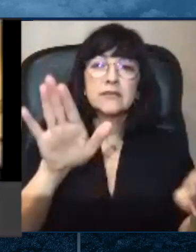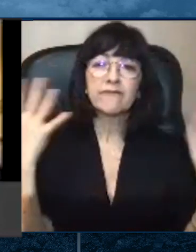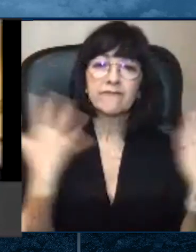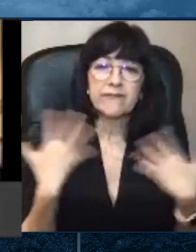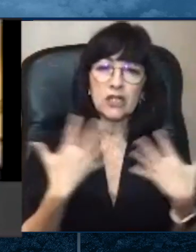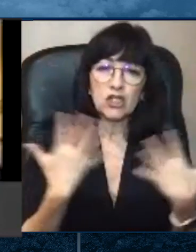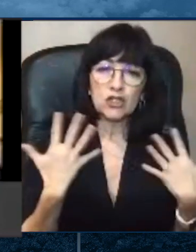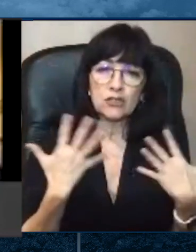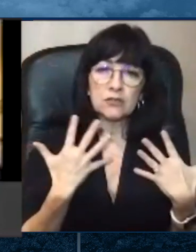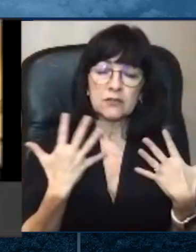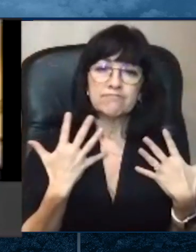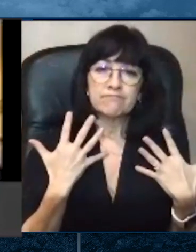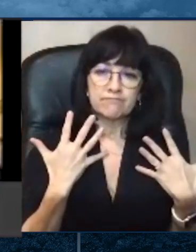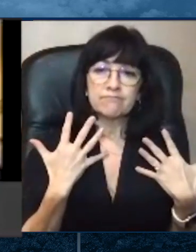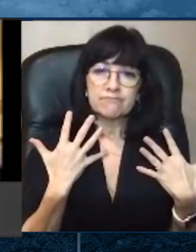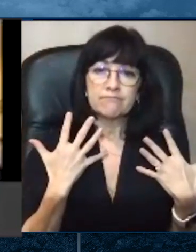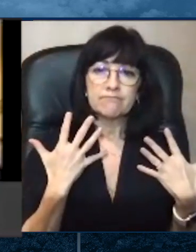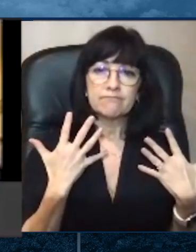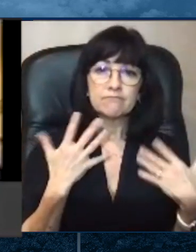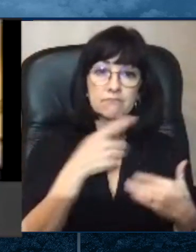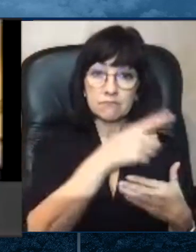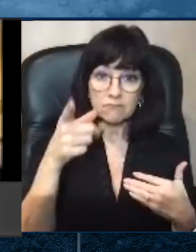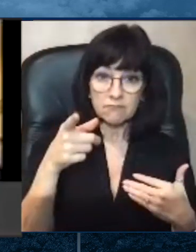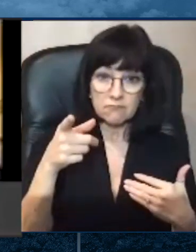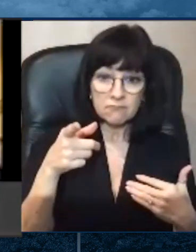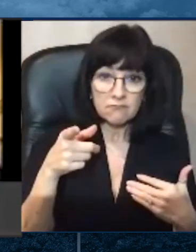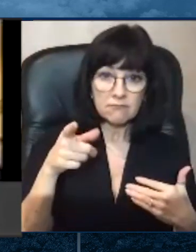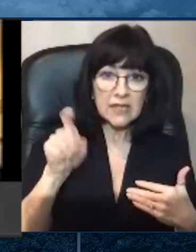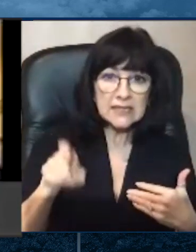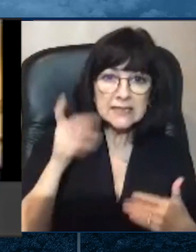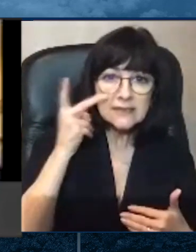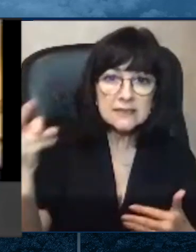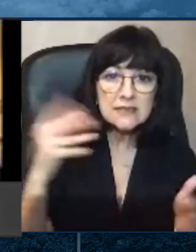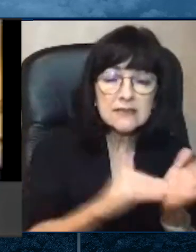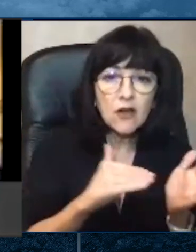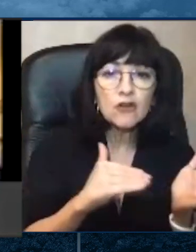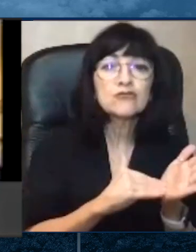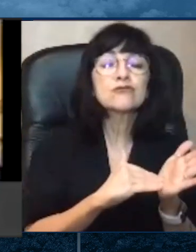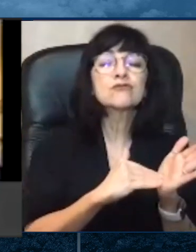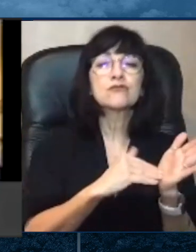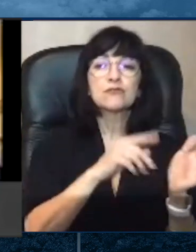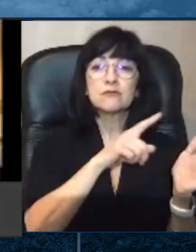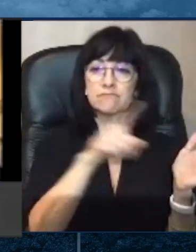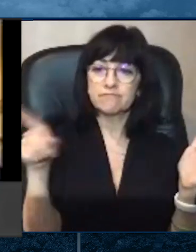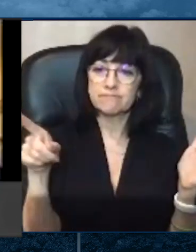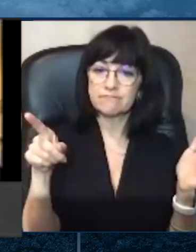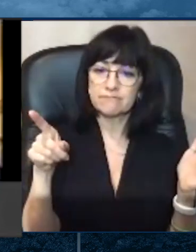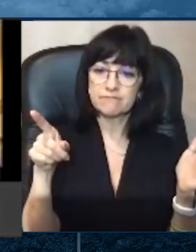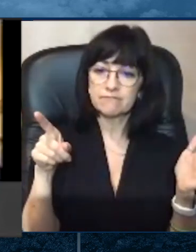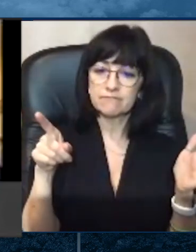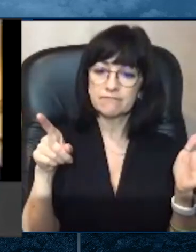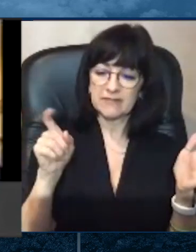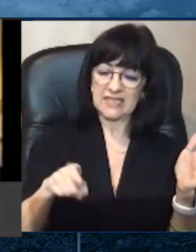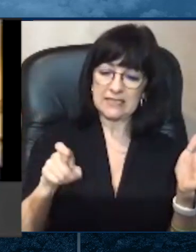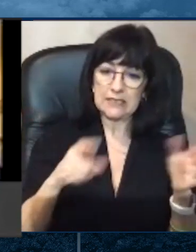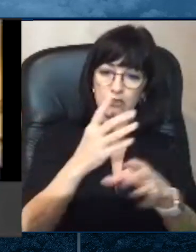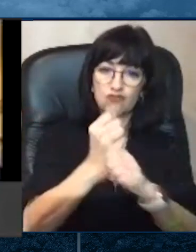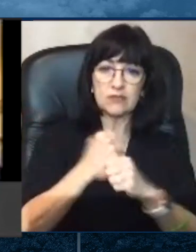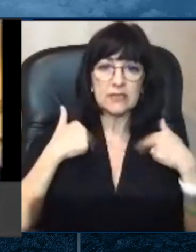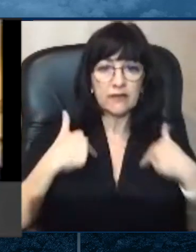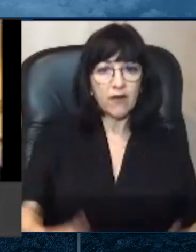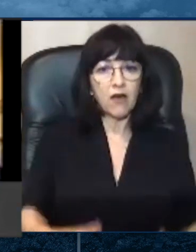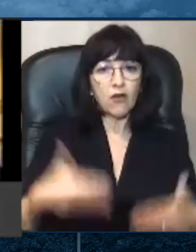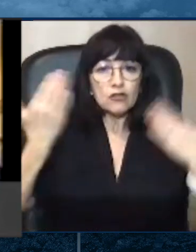getting health care or going to get health services, and because it is